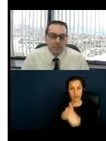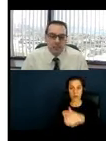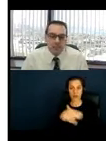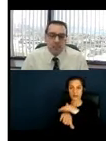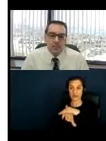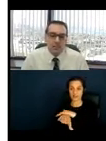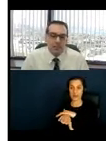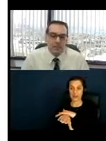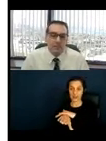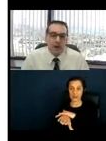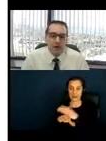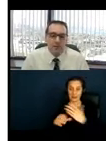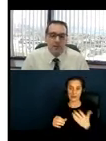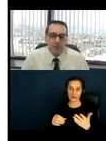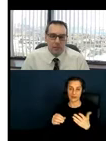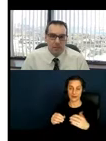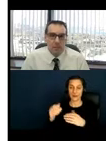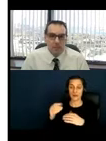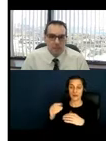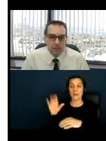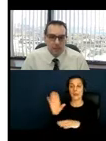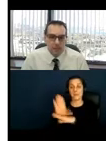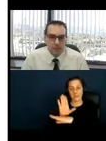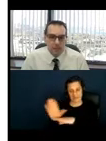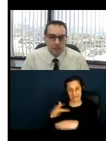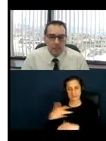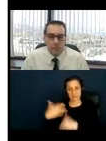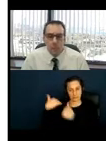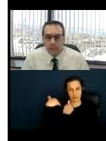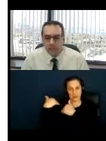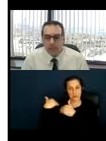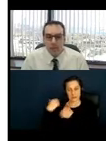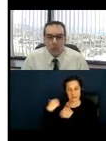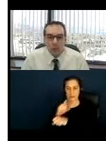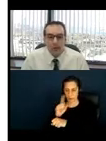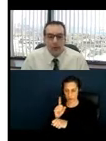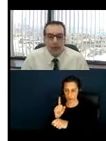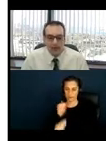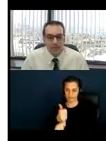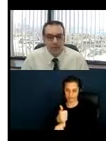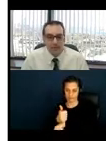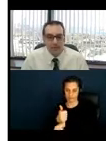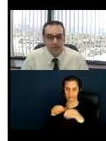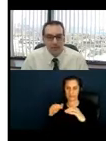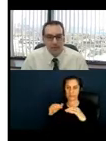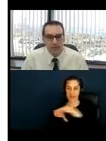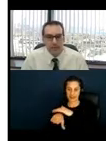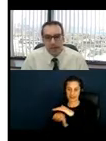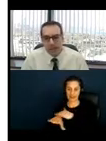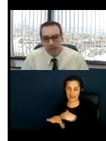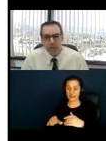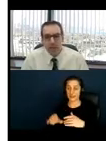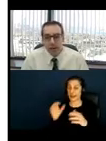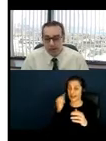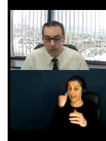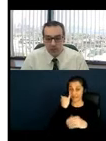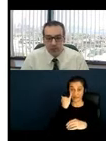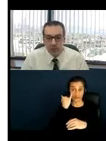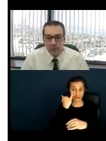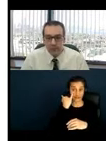accessibility responsibilities falling to the business to implement. Without the appropriate access provisions, either